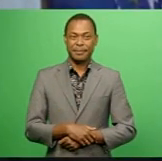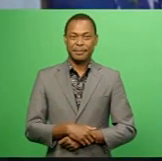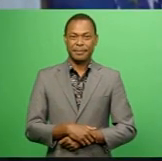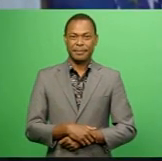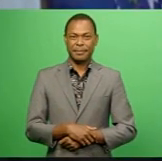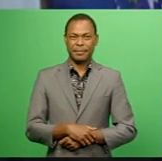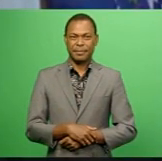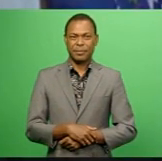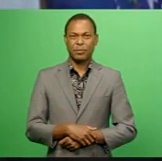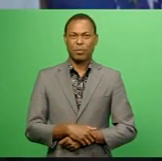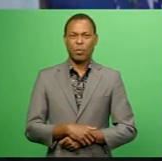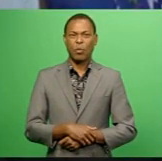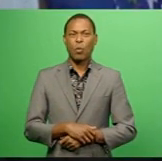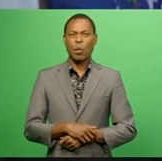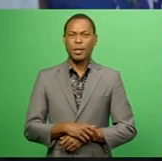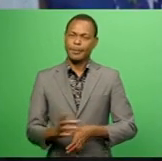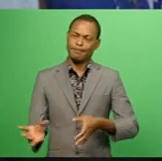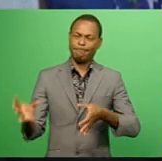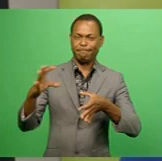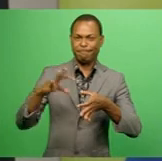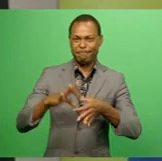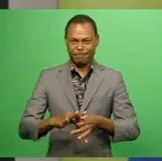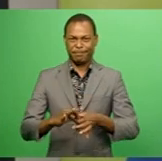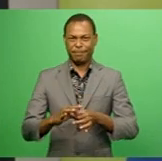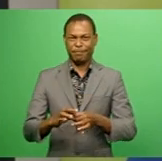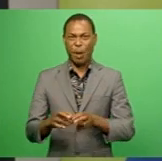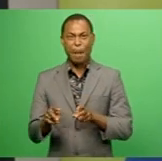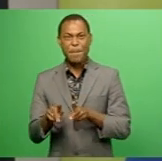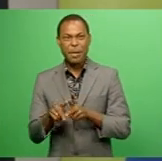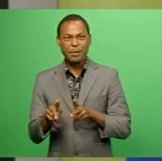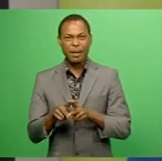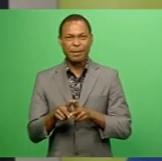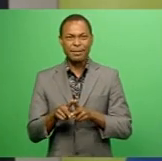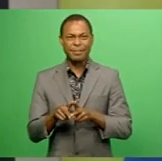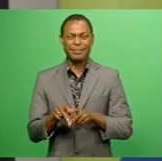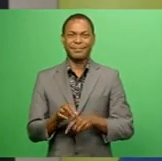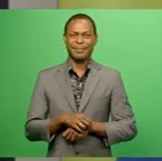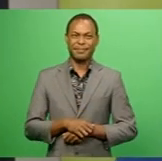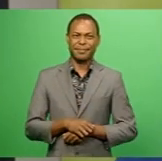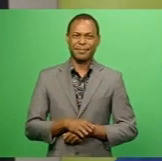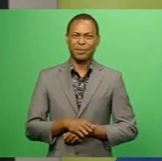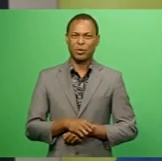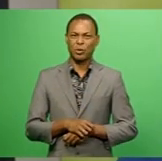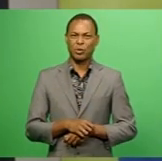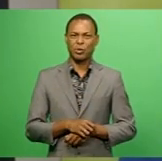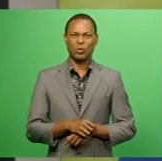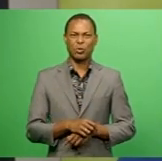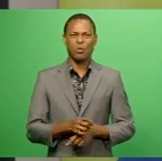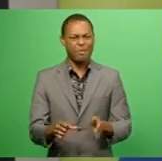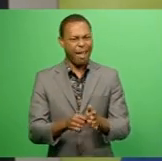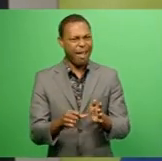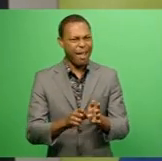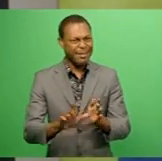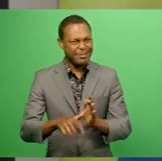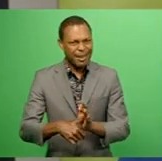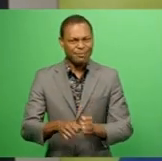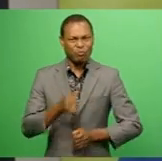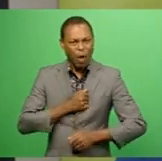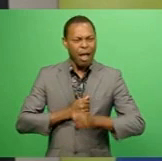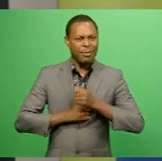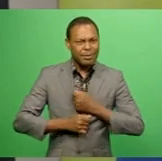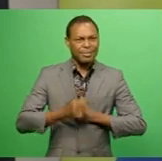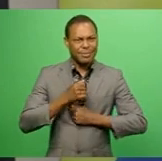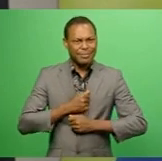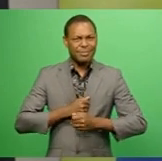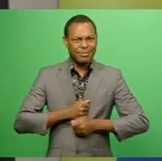are forming this partnership to rise above all kinds of difficulties and struggles that we go